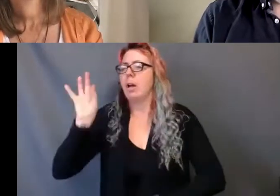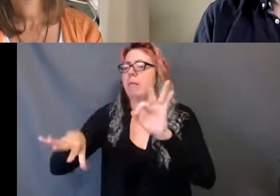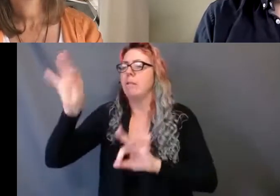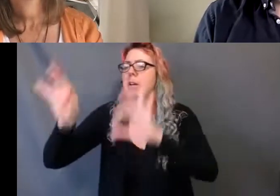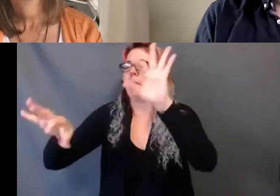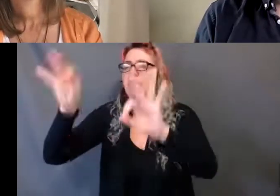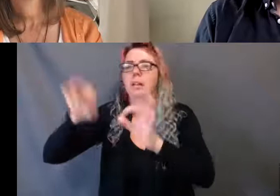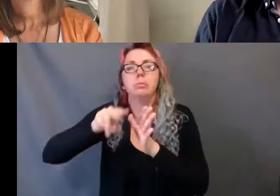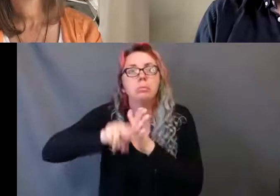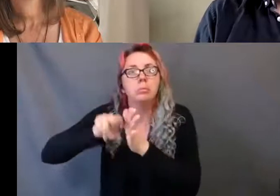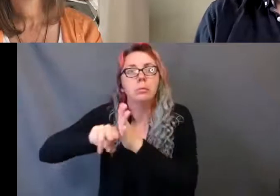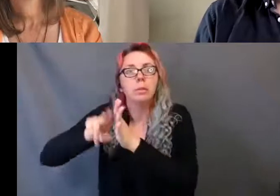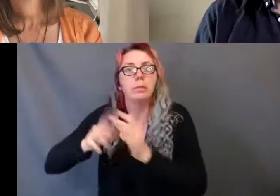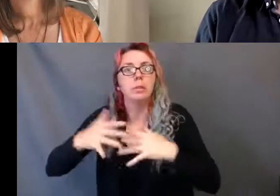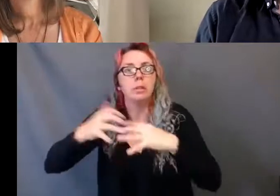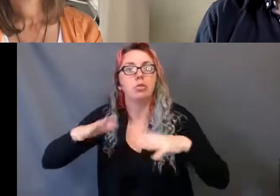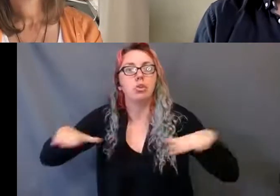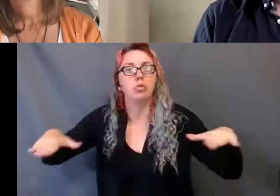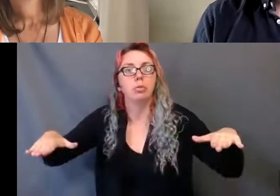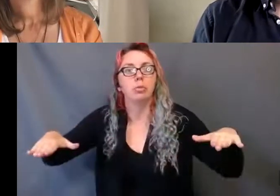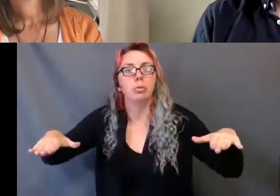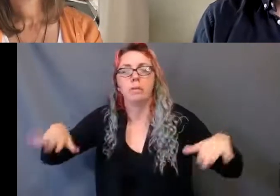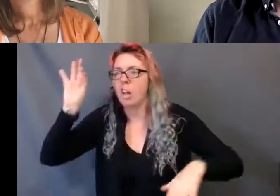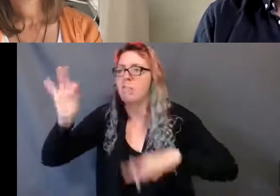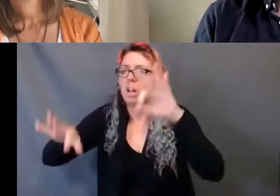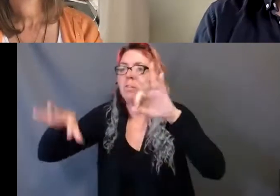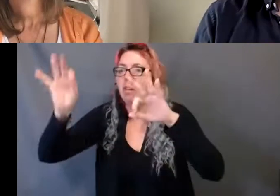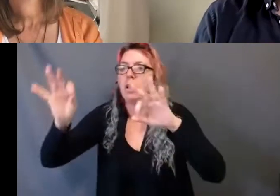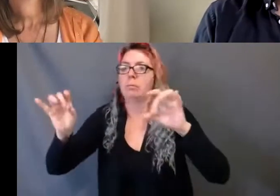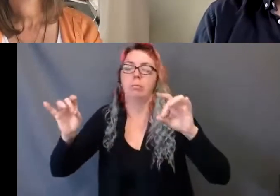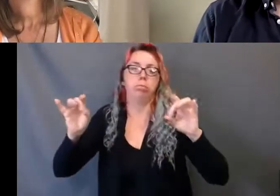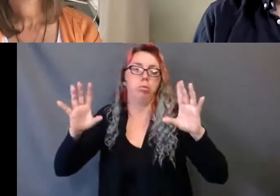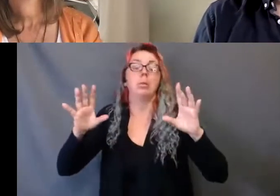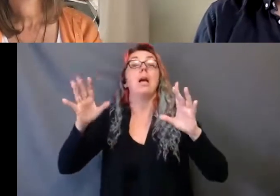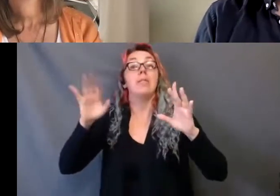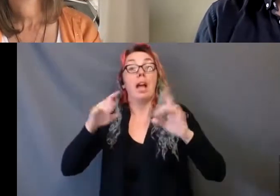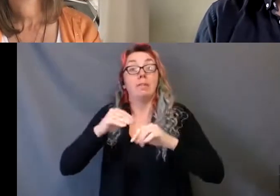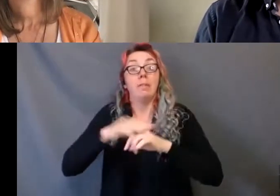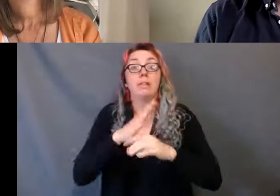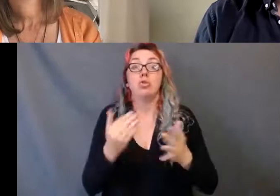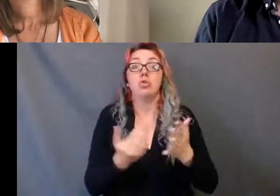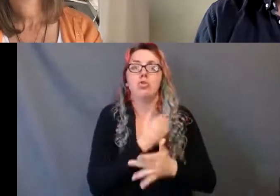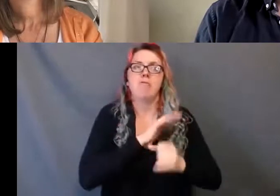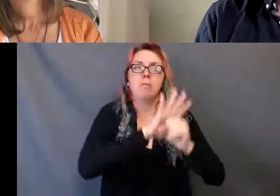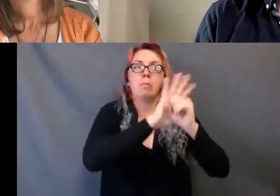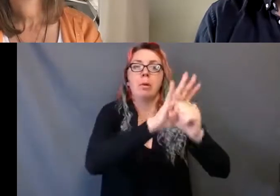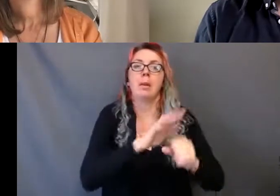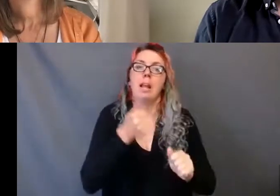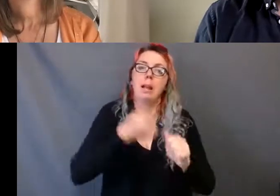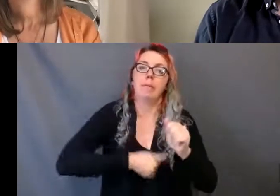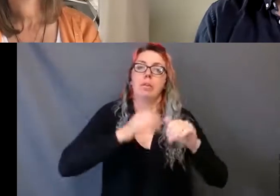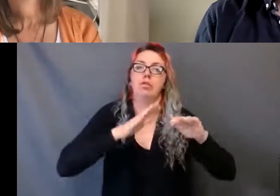with every passing week, the Every Child Matters movement calls us all to embrace Indigenous children in particular